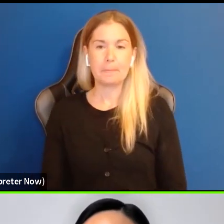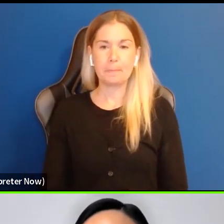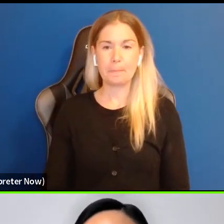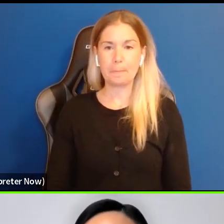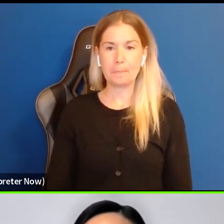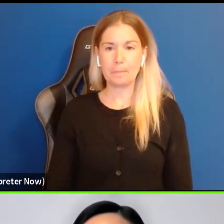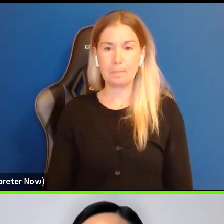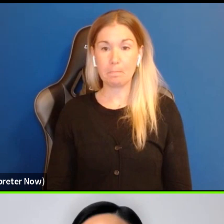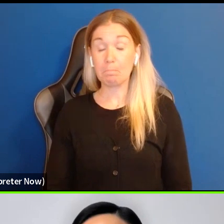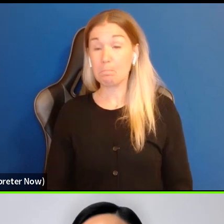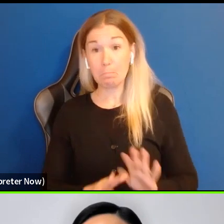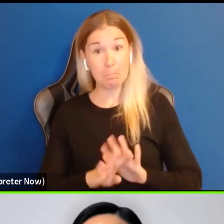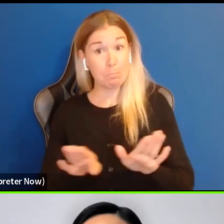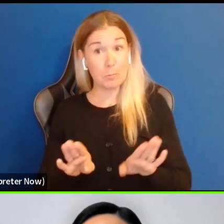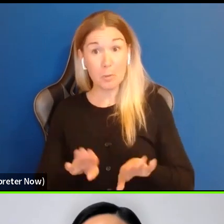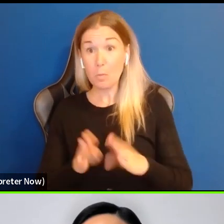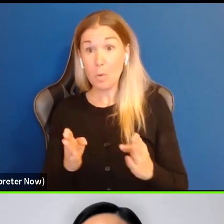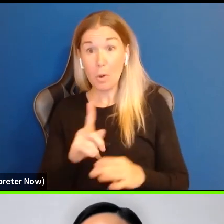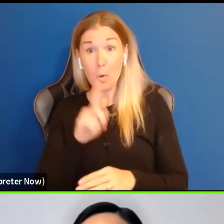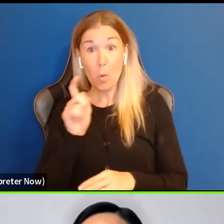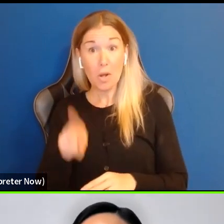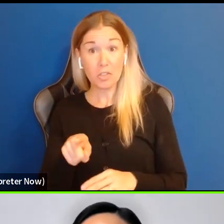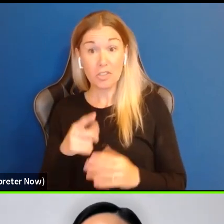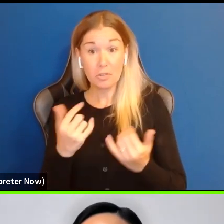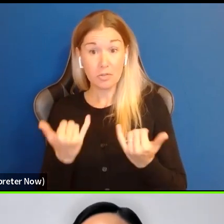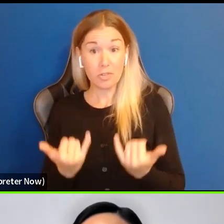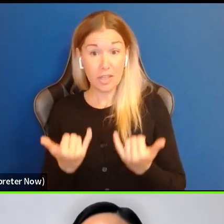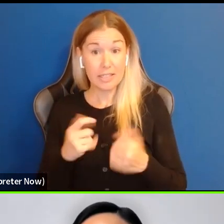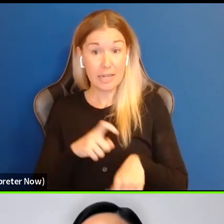We have no open questions at this time.